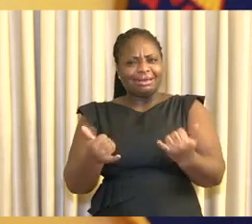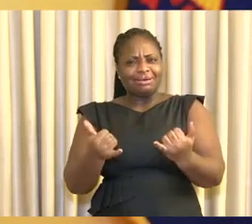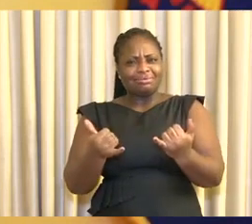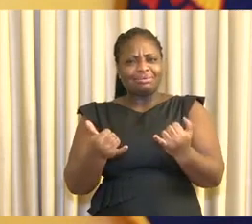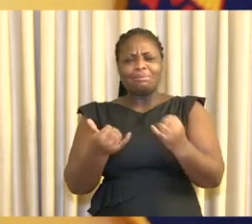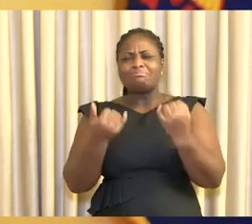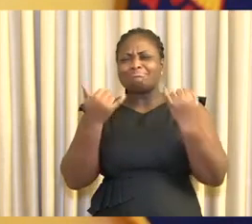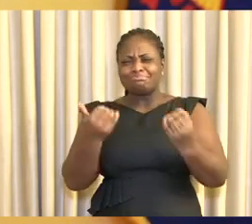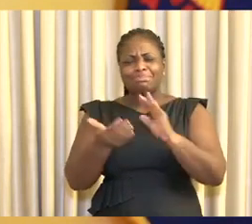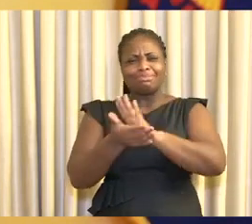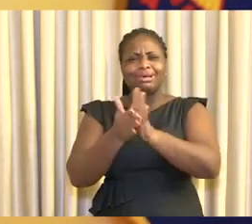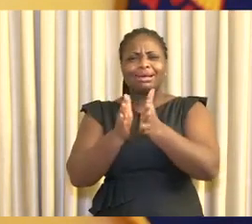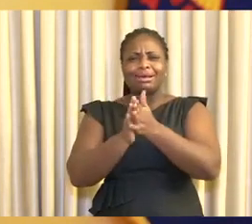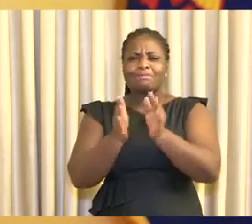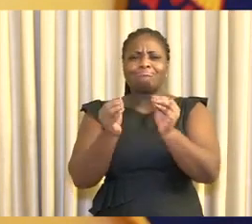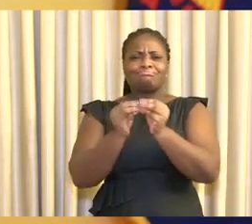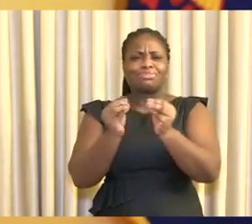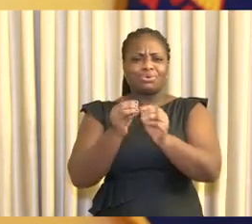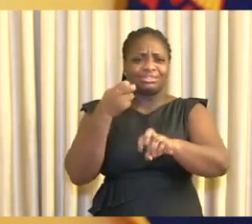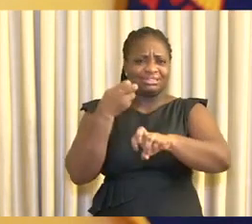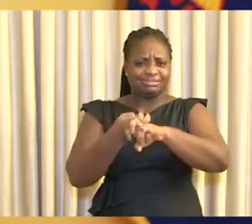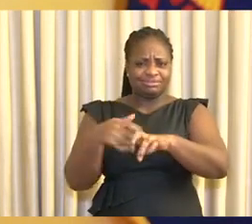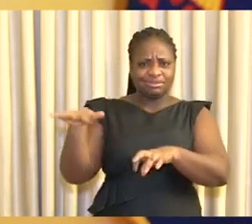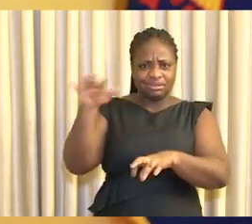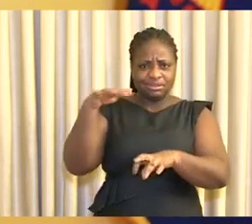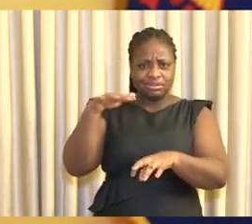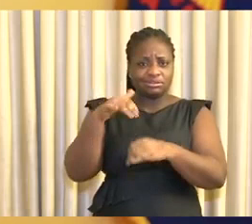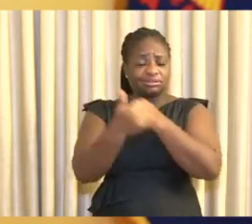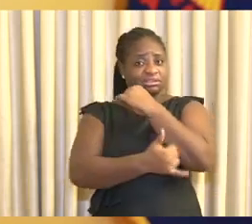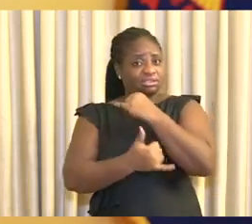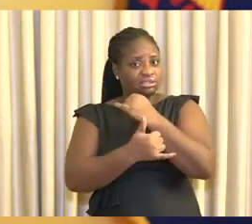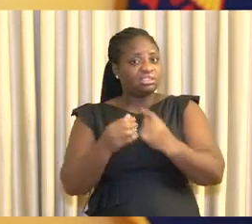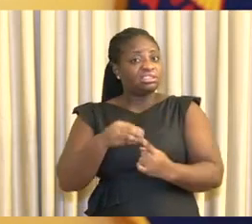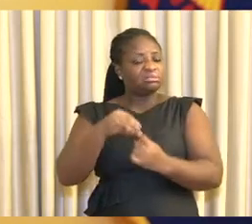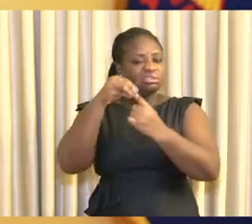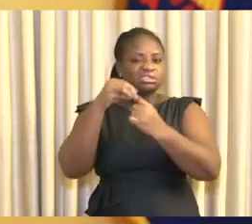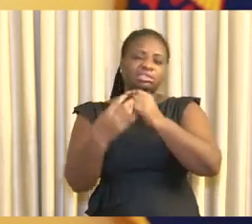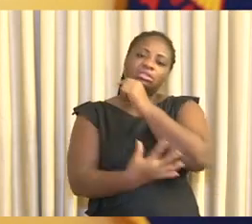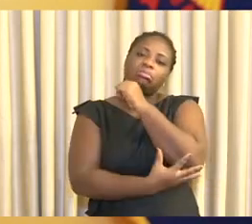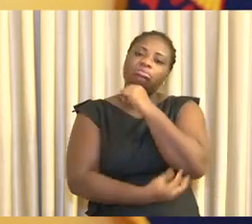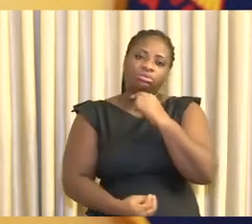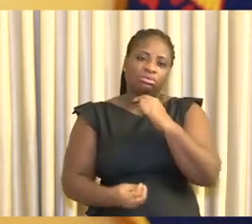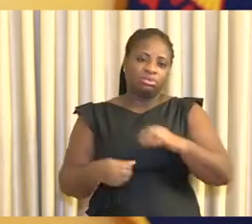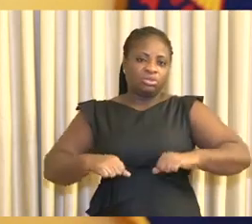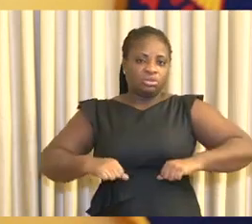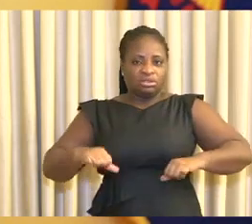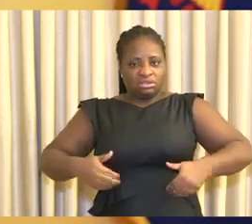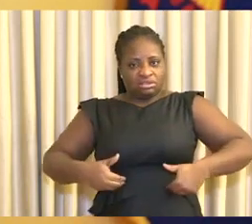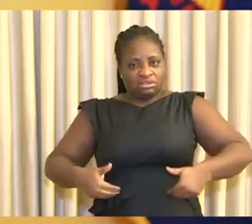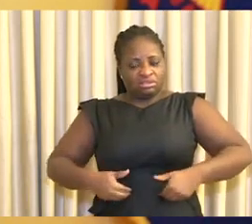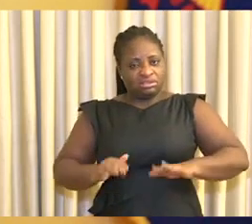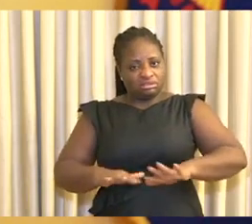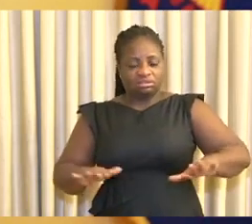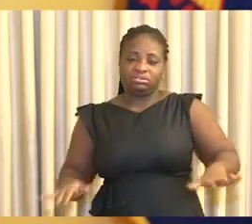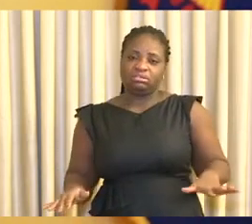severe difficulties for all of us across the country, especially for the poor and vulnerable, and not